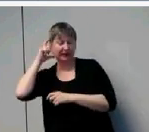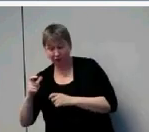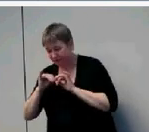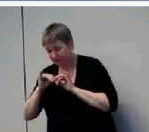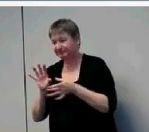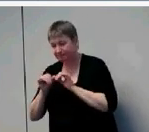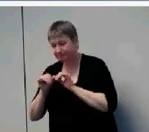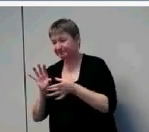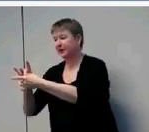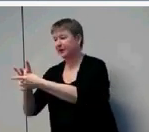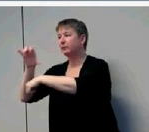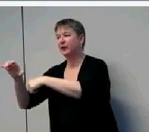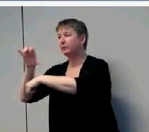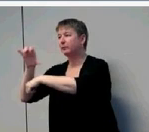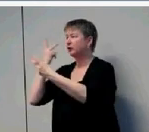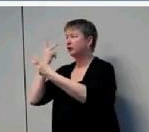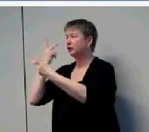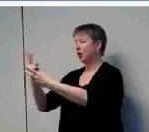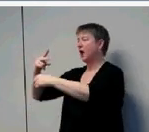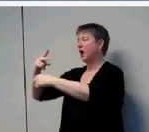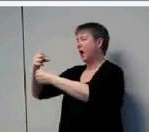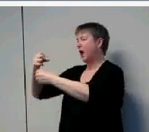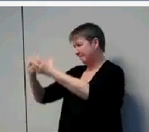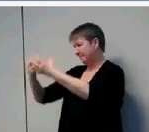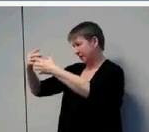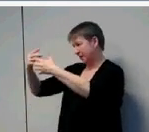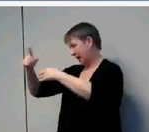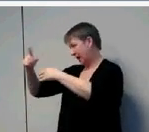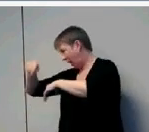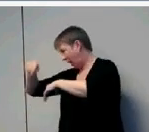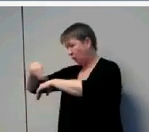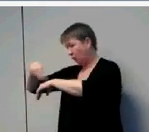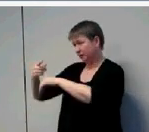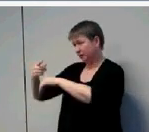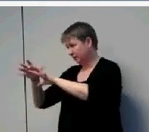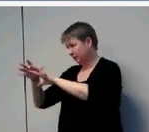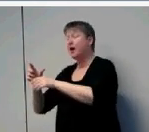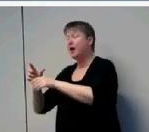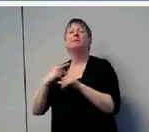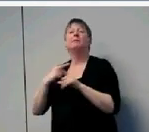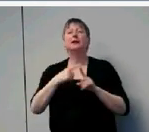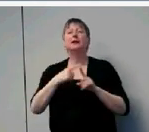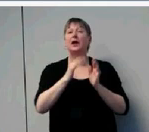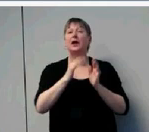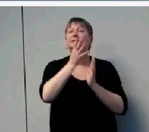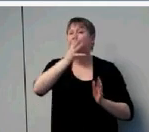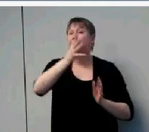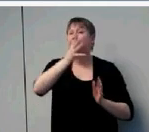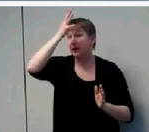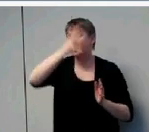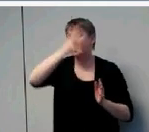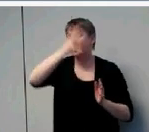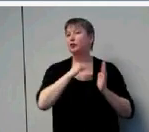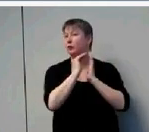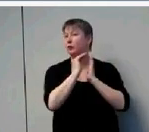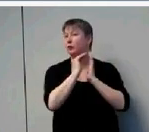surveyed the parents using a subjective scale where we asked them to report how many hours a day